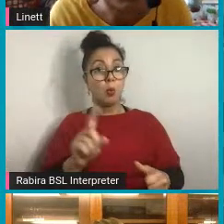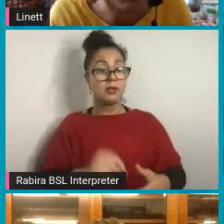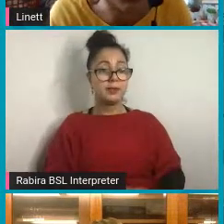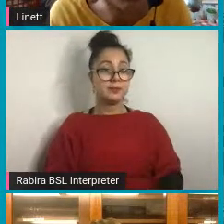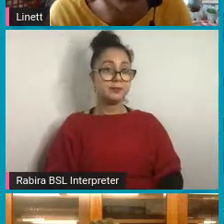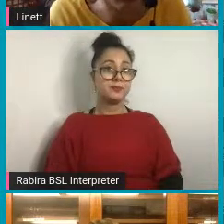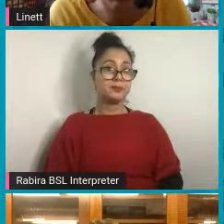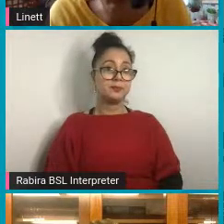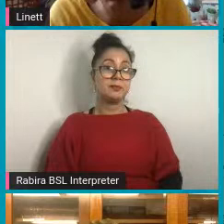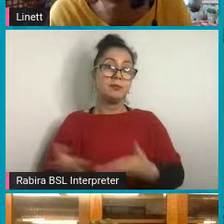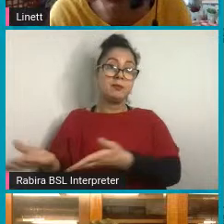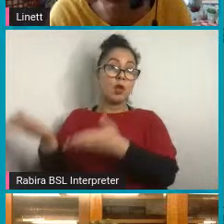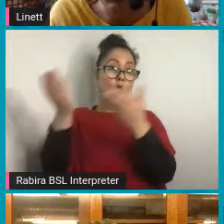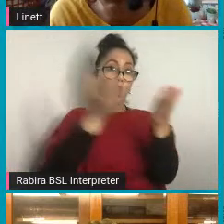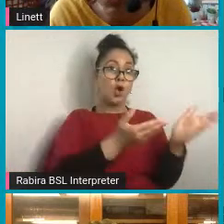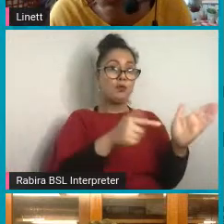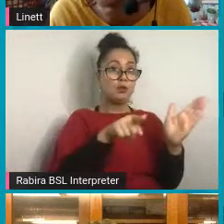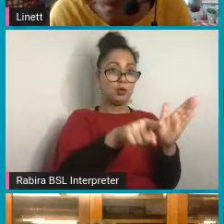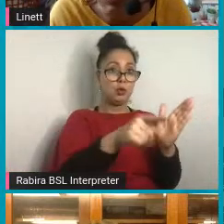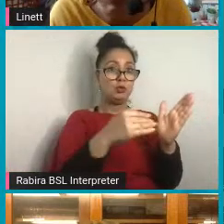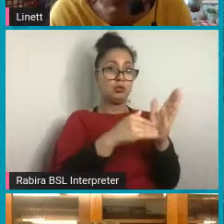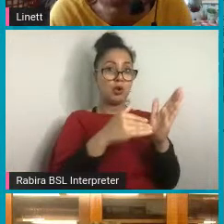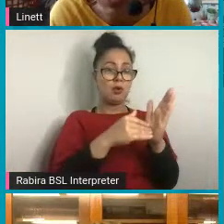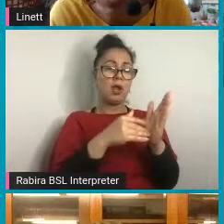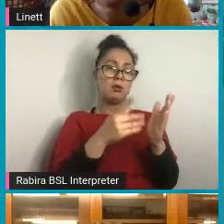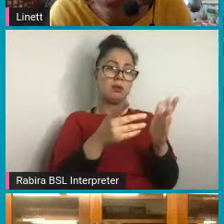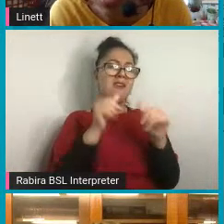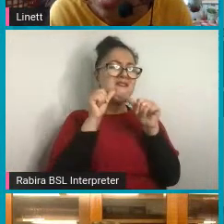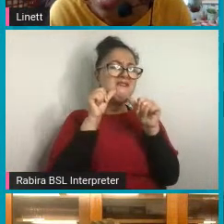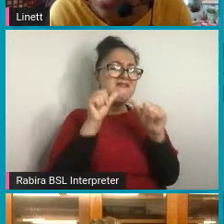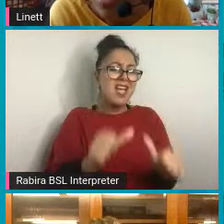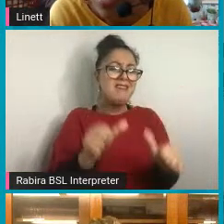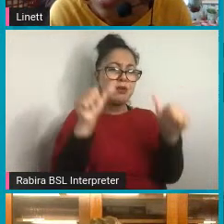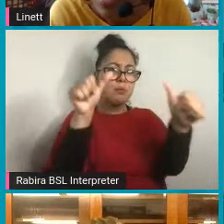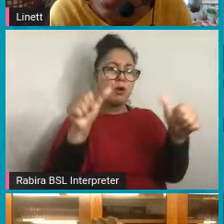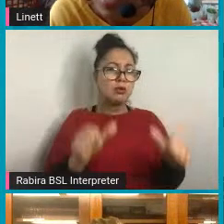So over to you, Zorian, what's been your favorite poster?